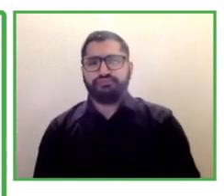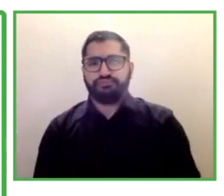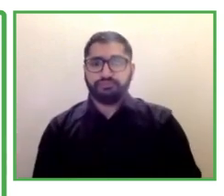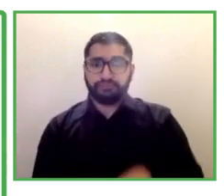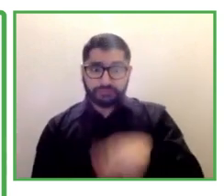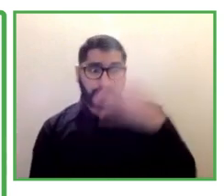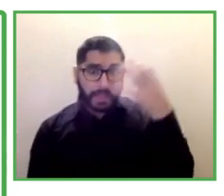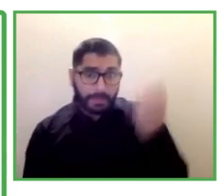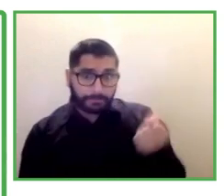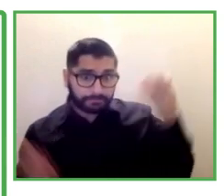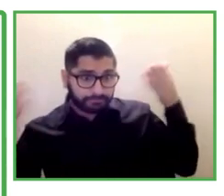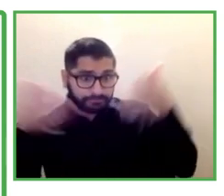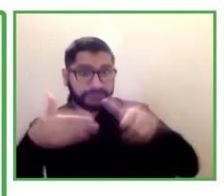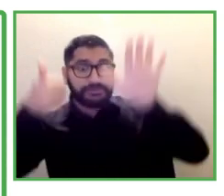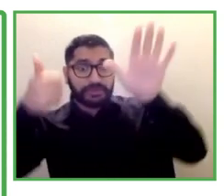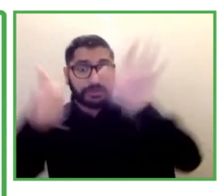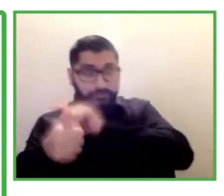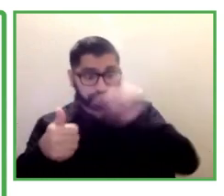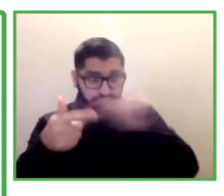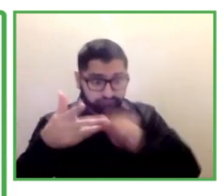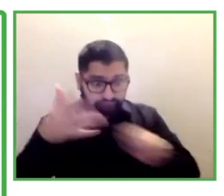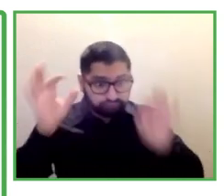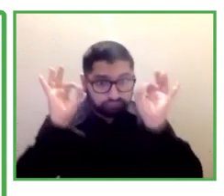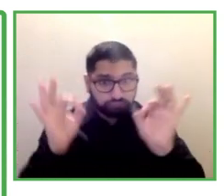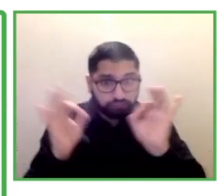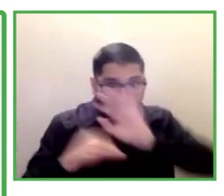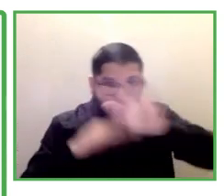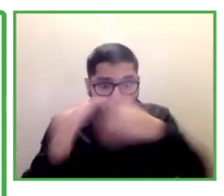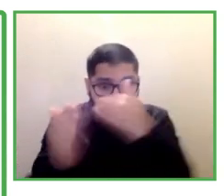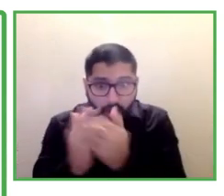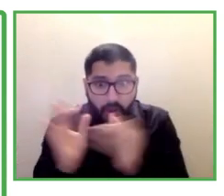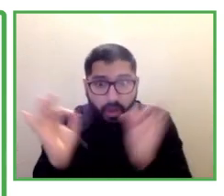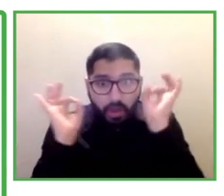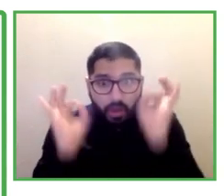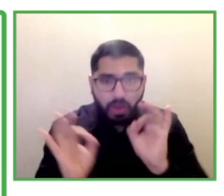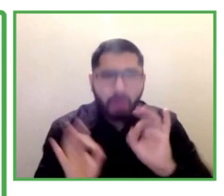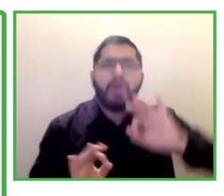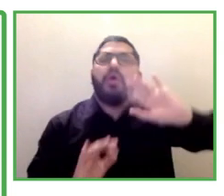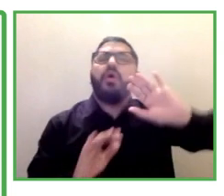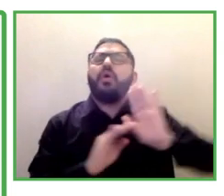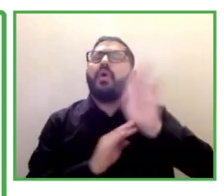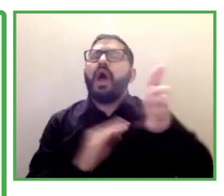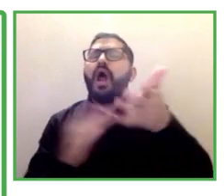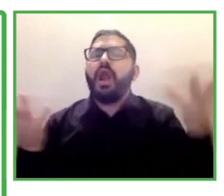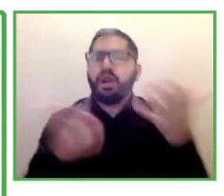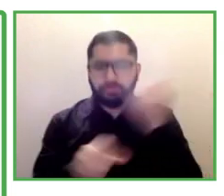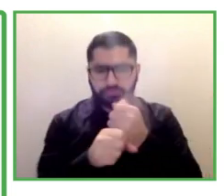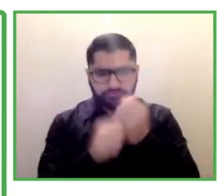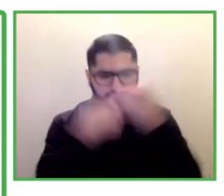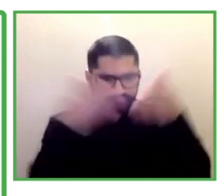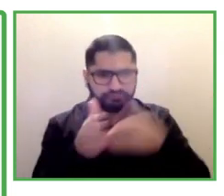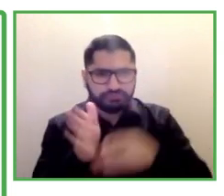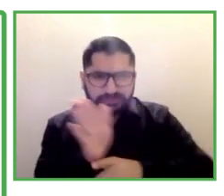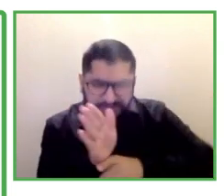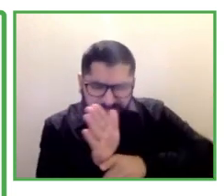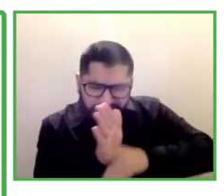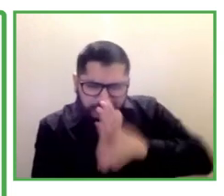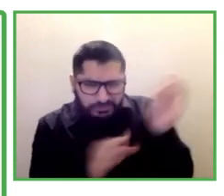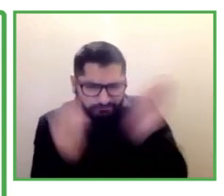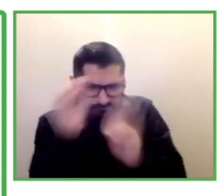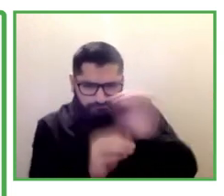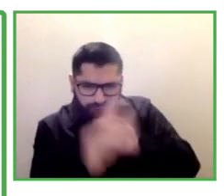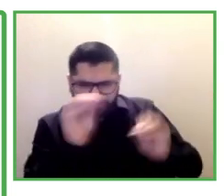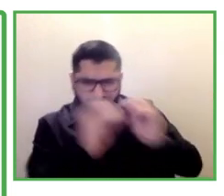successful completing the first six weeks and you are ready for employment, then our job developers work with each individual